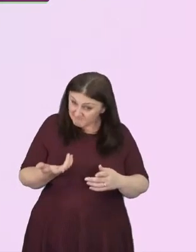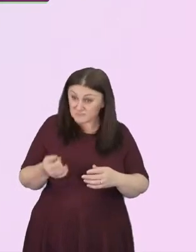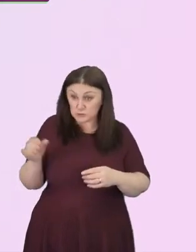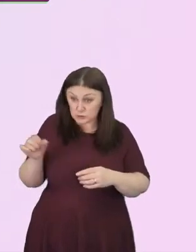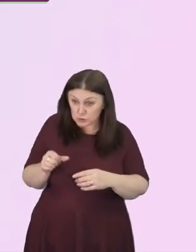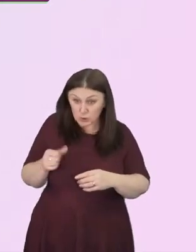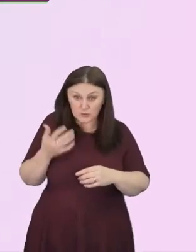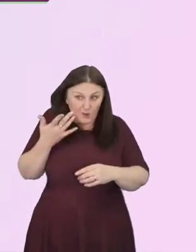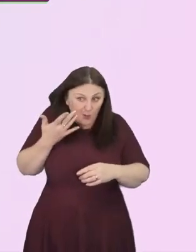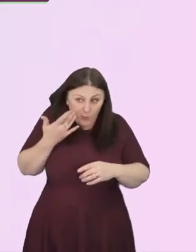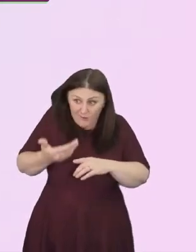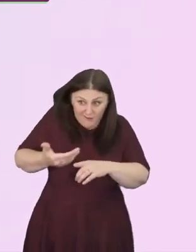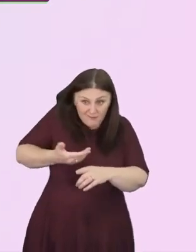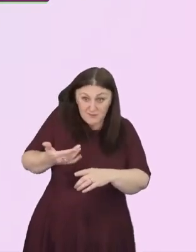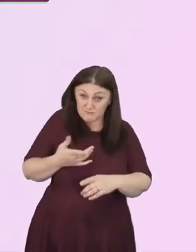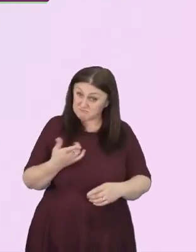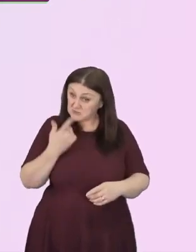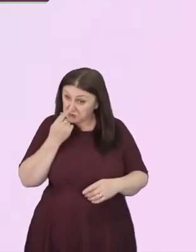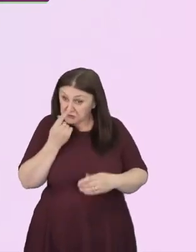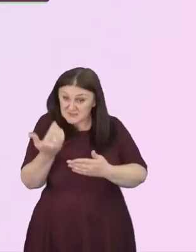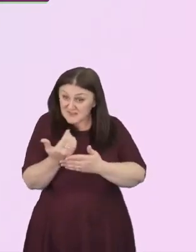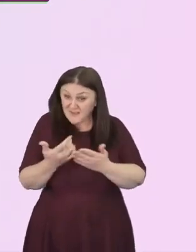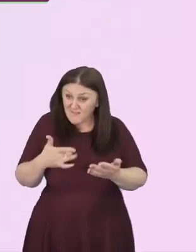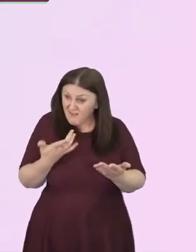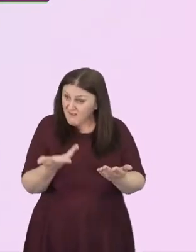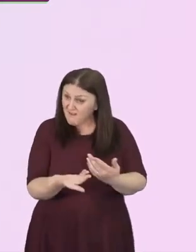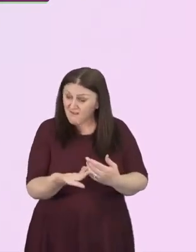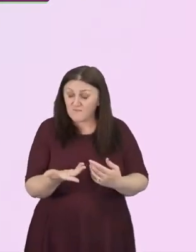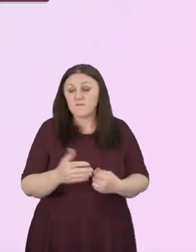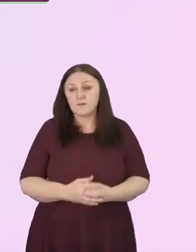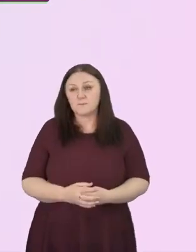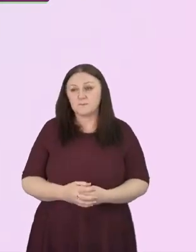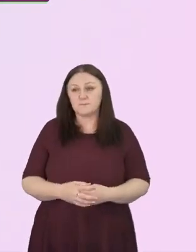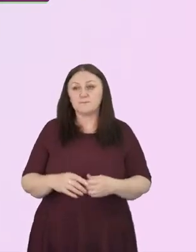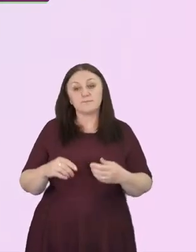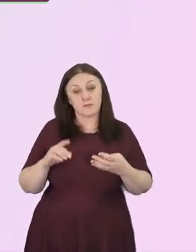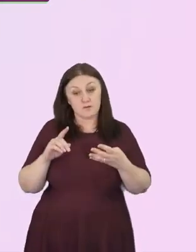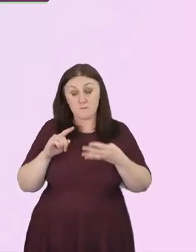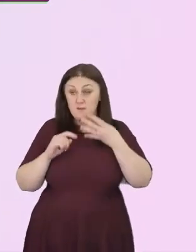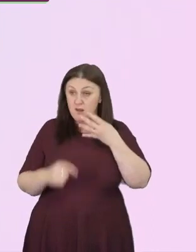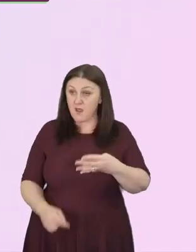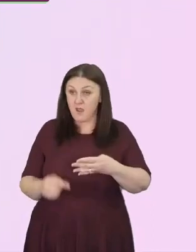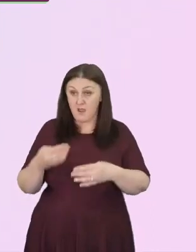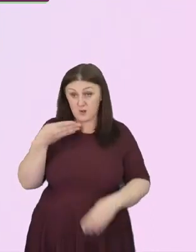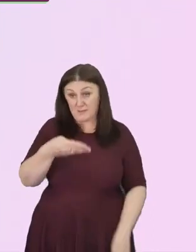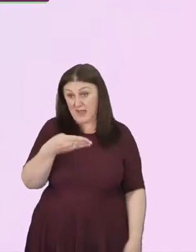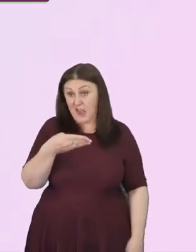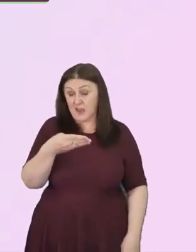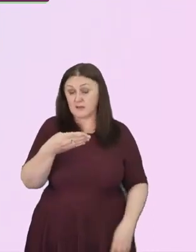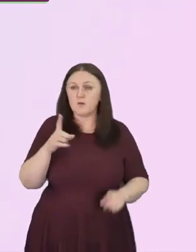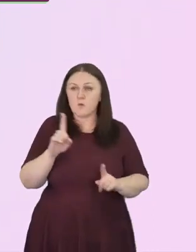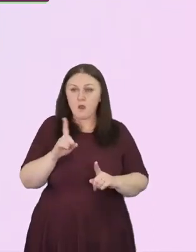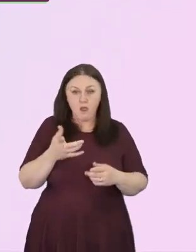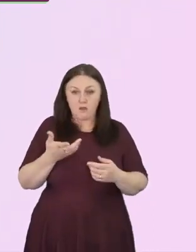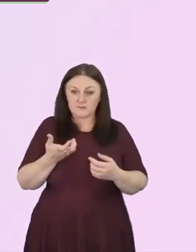And number nine, give it up. Give it up. Power, that is. Be